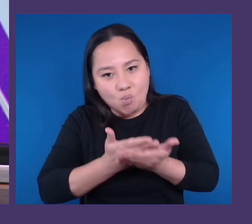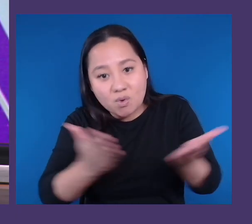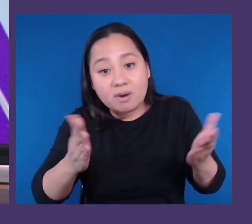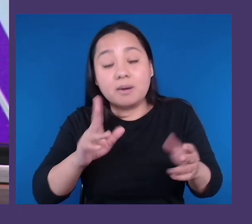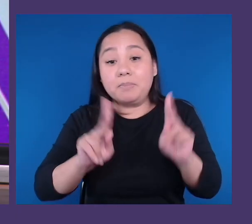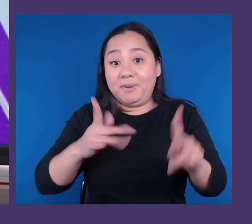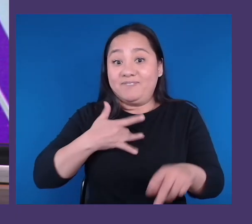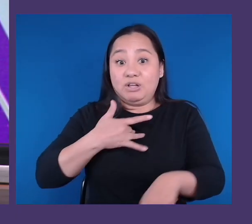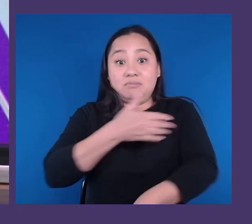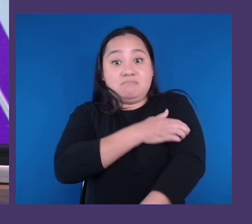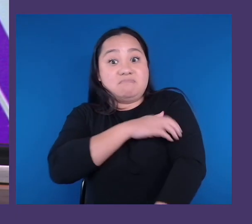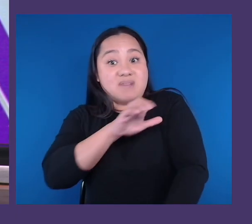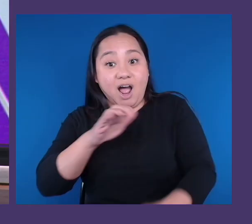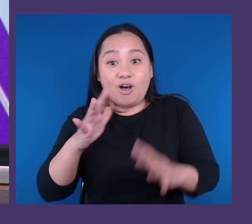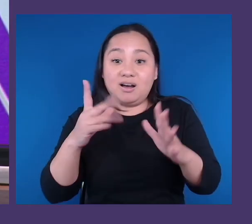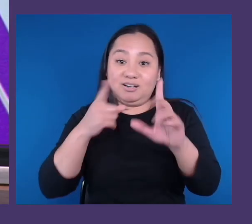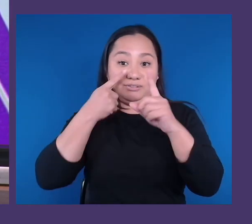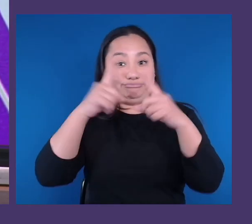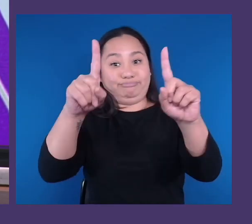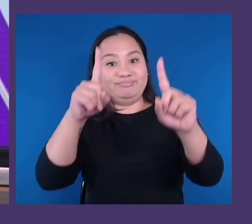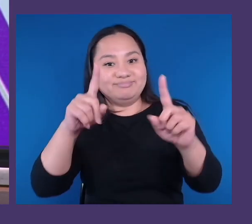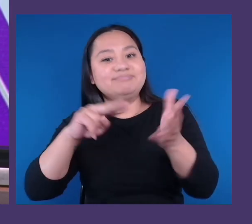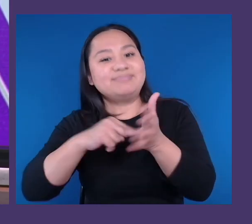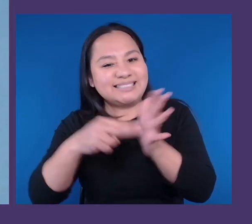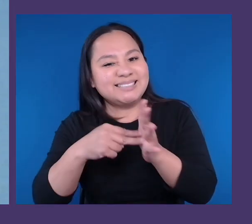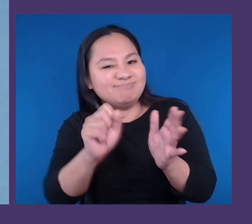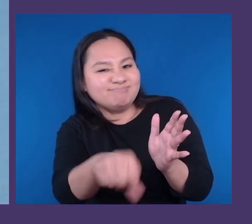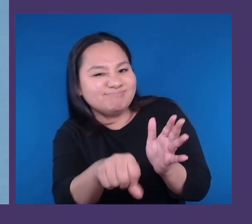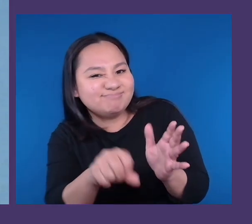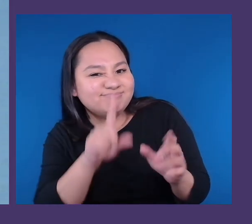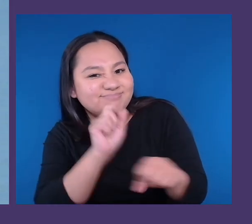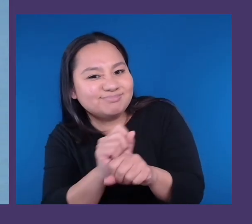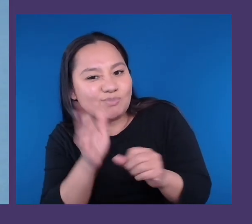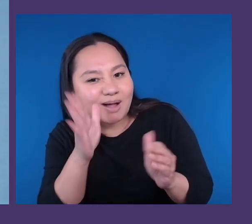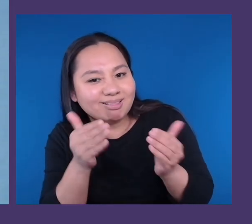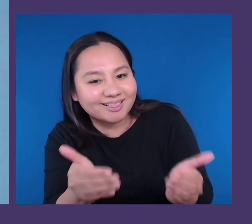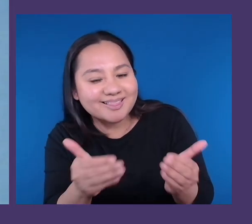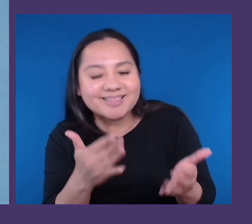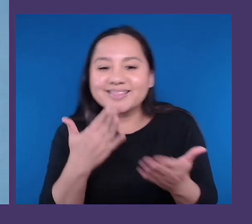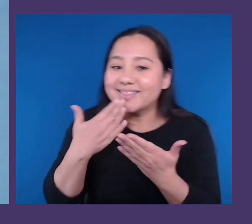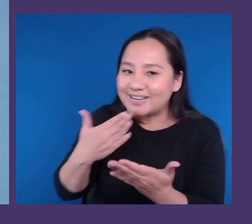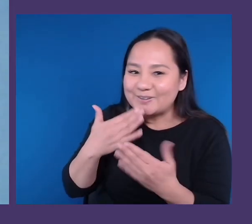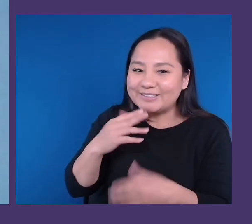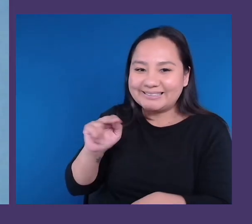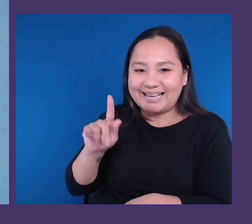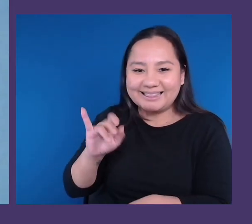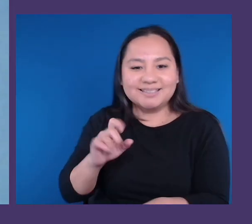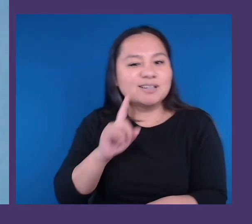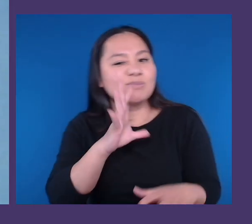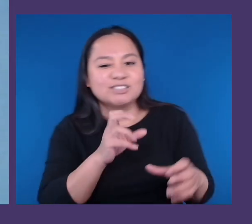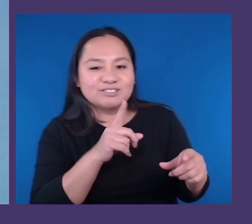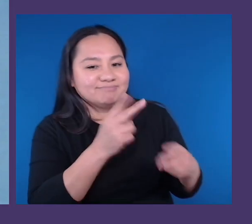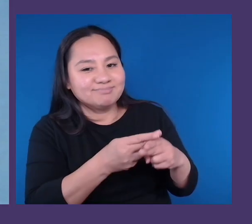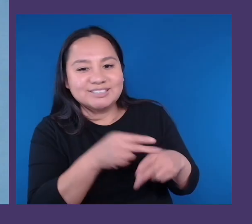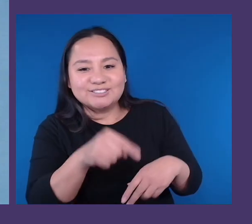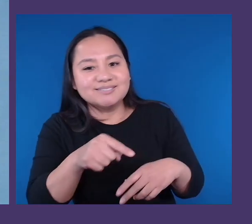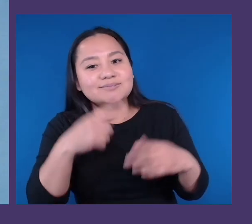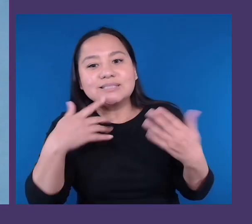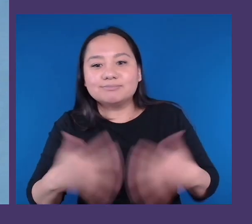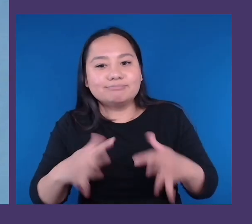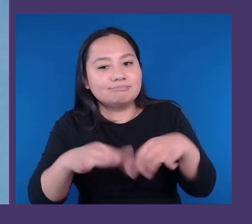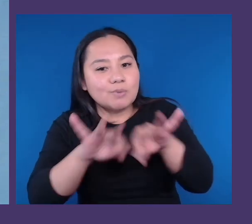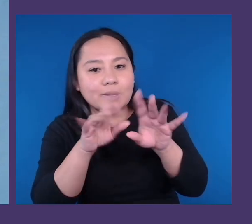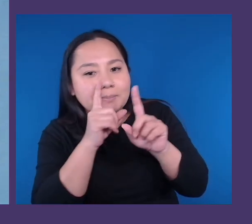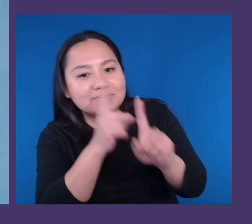Natalie. I would just say to employers, this is a big, important mission that you should be taking on, but you're not alone. Tap